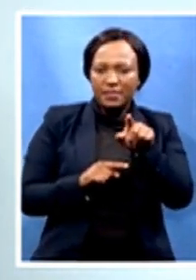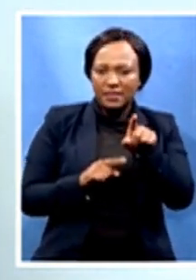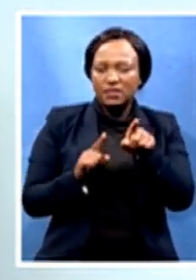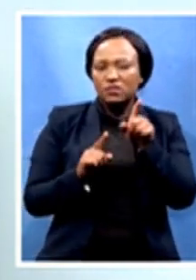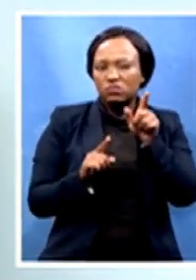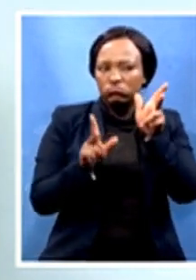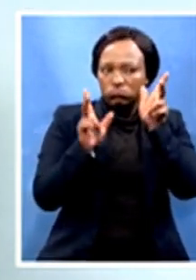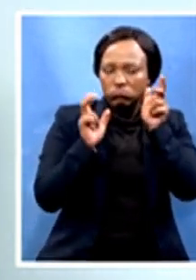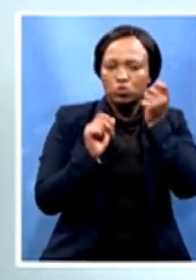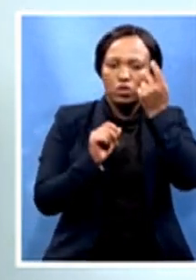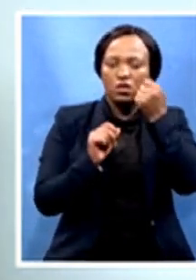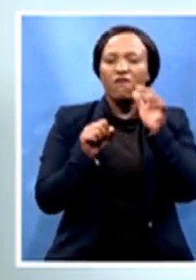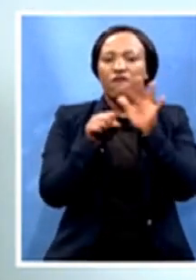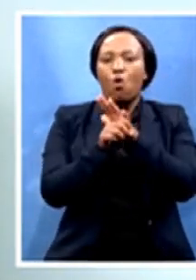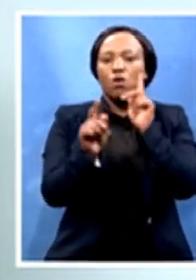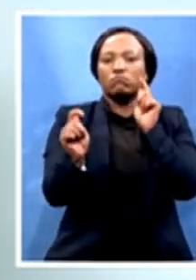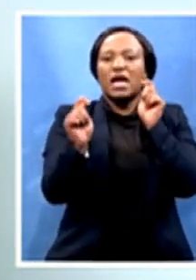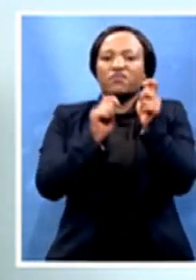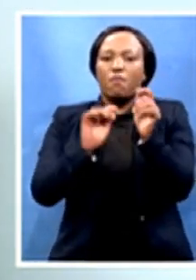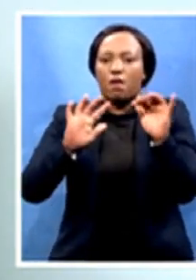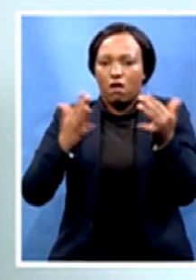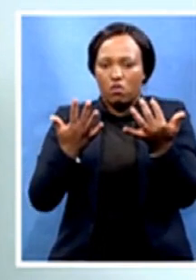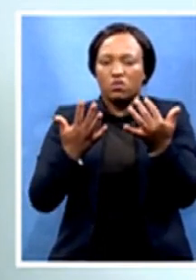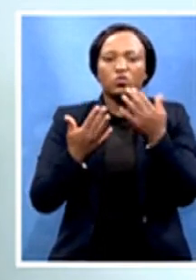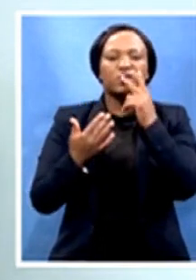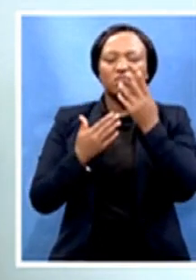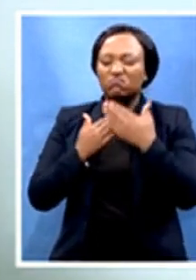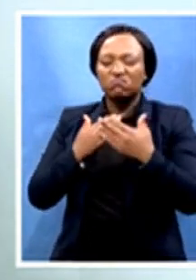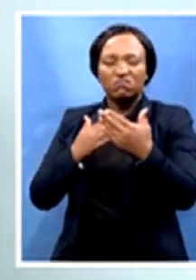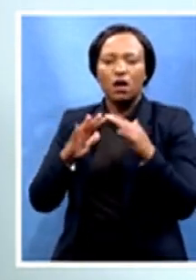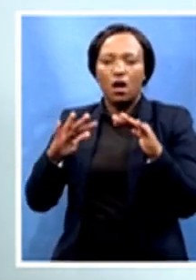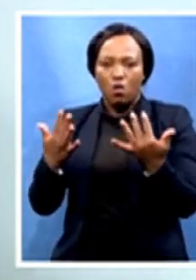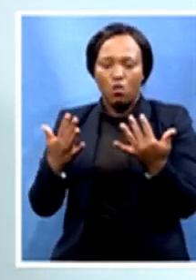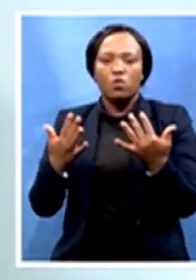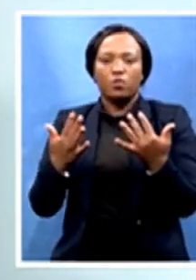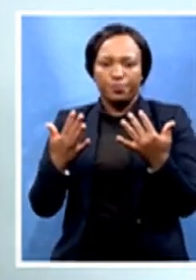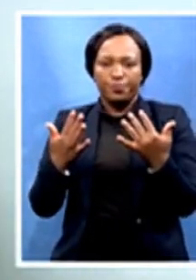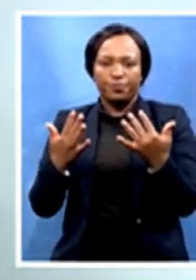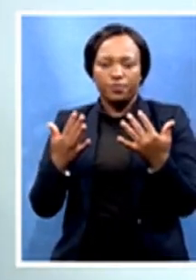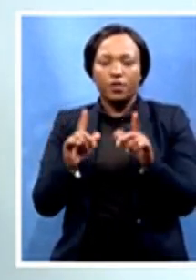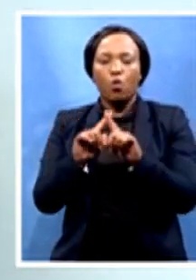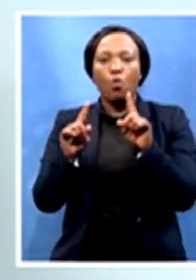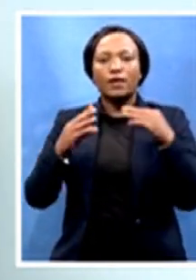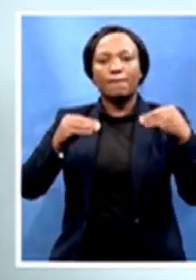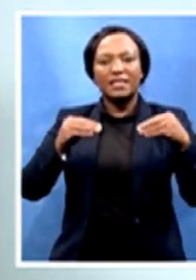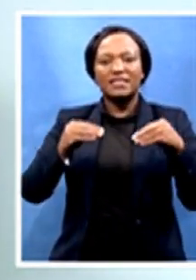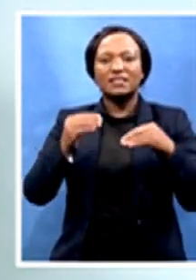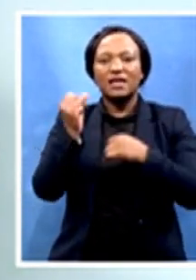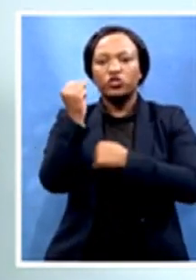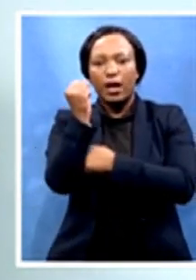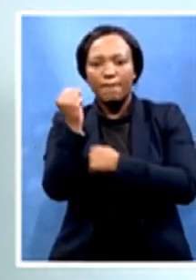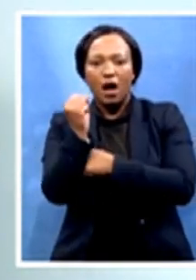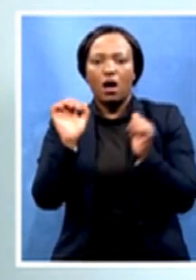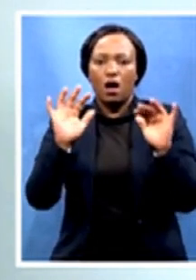sector, how do we go about it? We will talk to the business chambers and all of that. So we need to get closer to